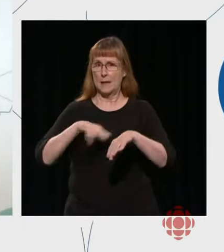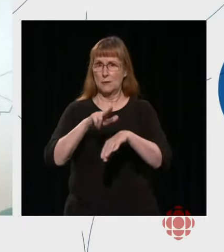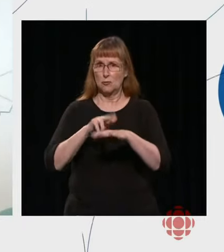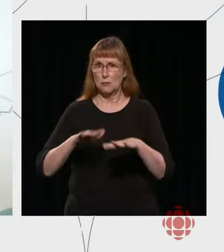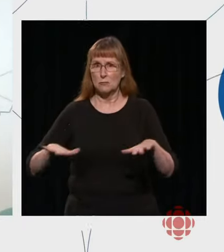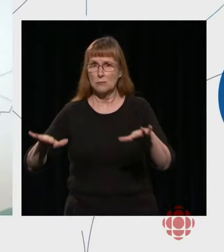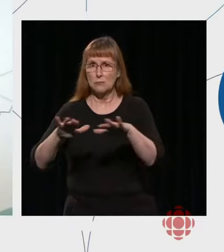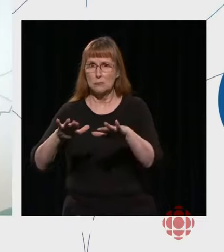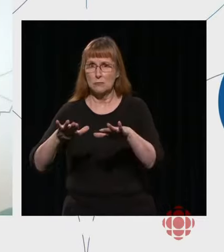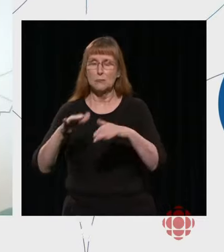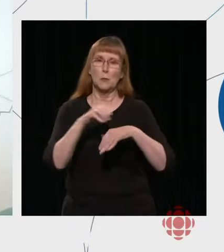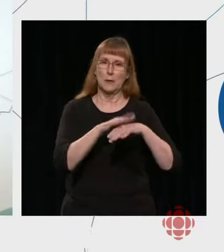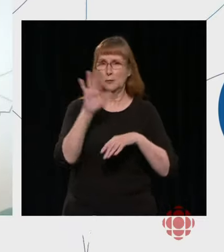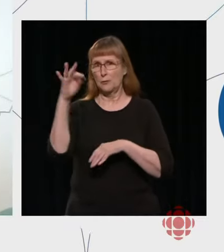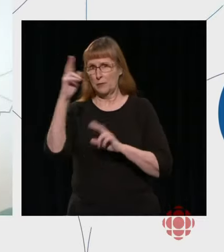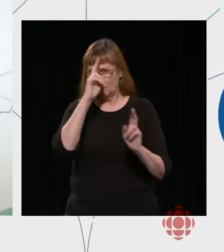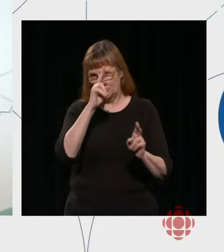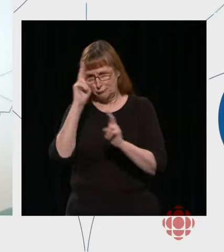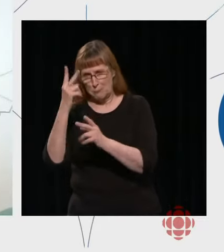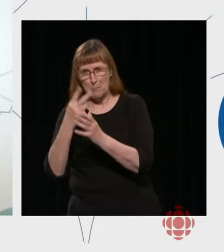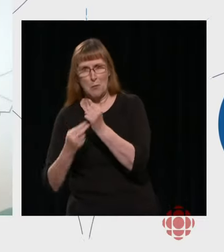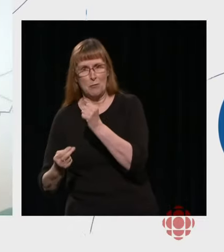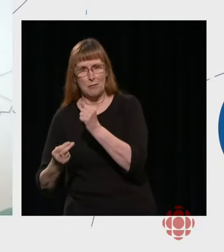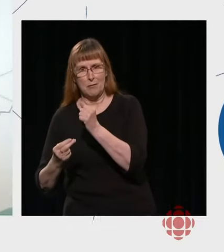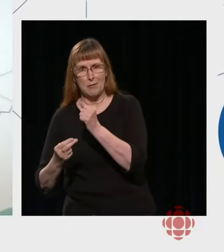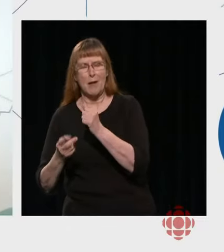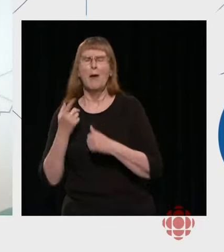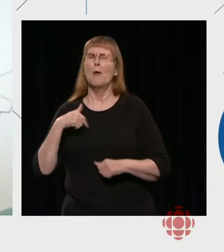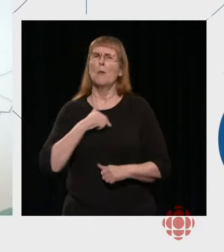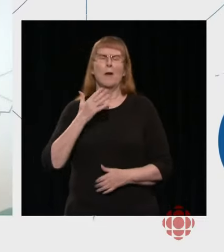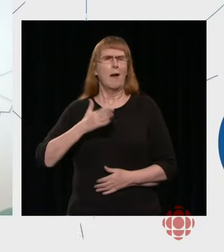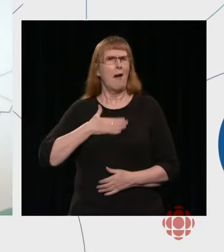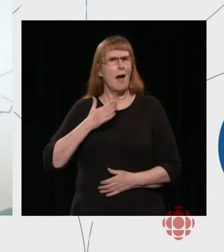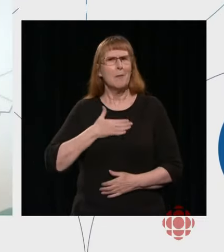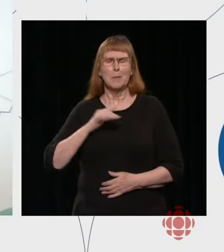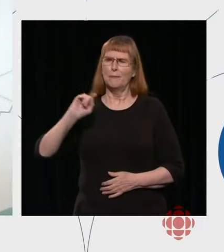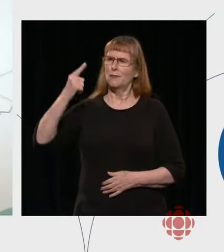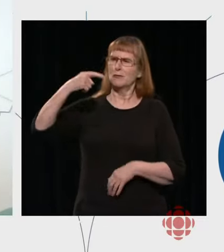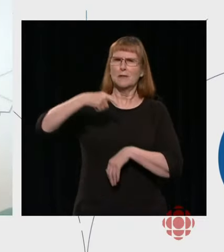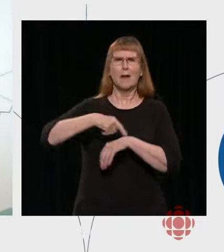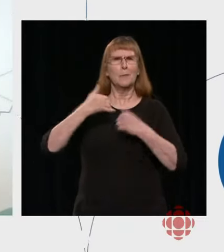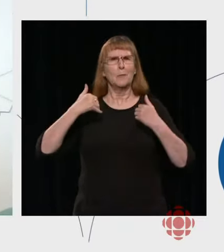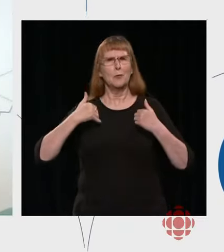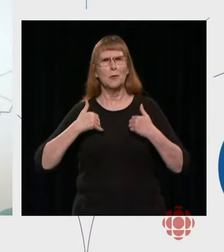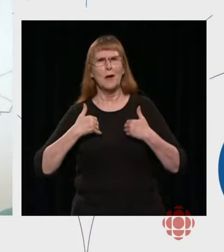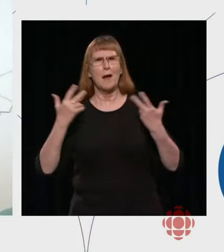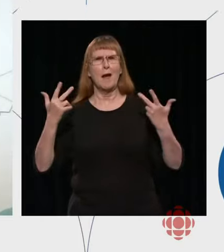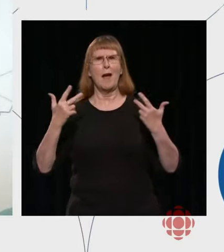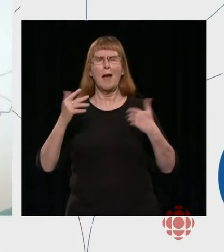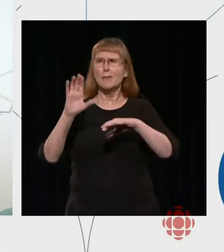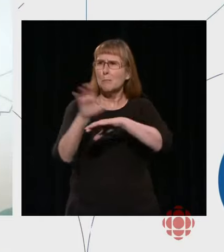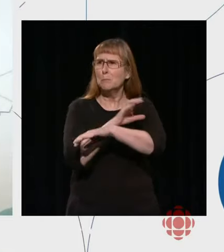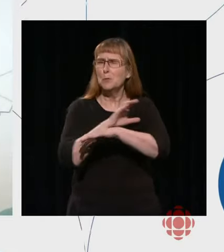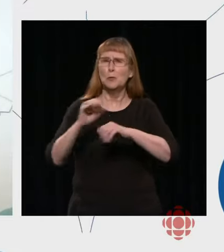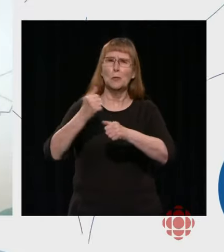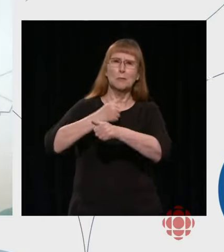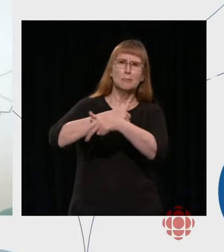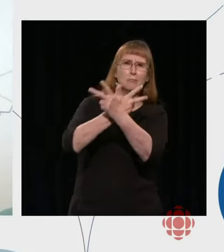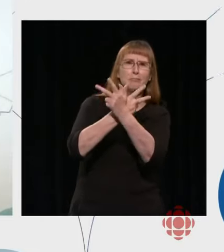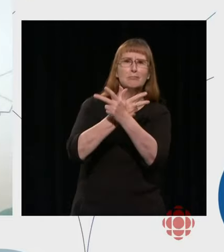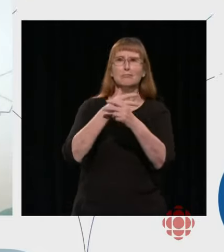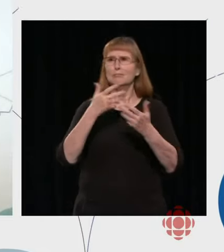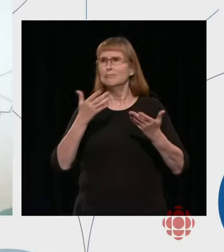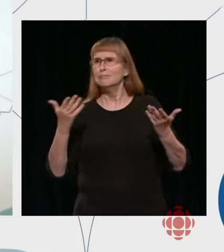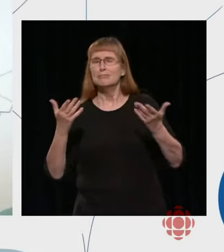delighted to present our first virtual annual public meeting, which despite the format still